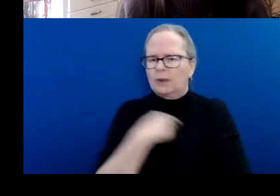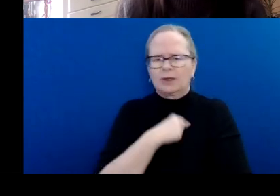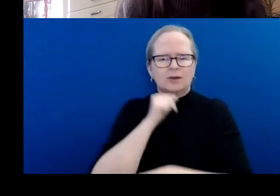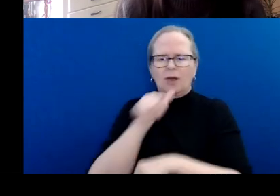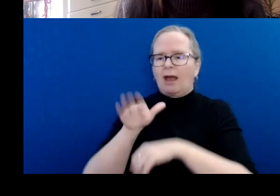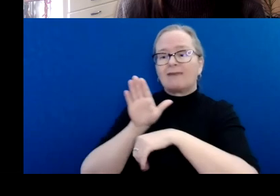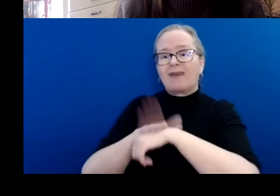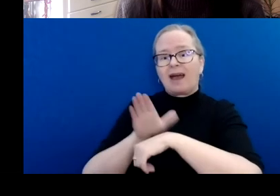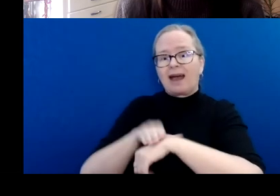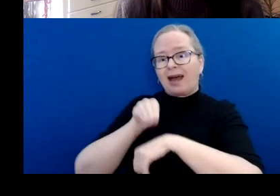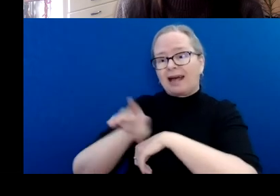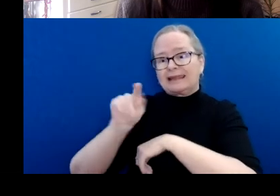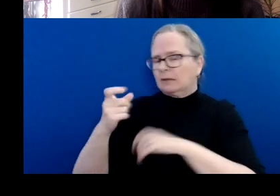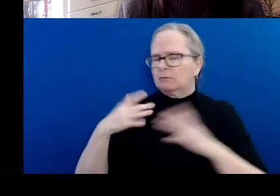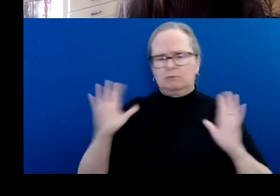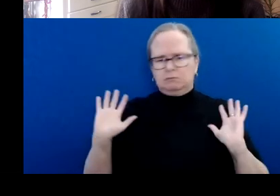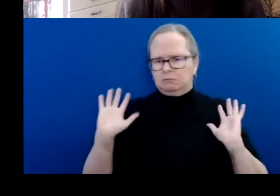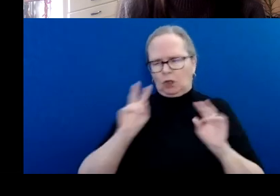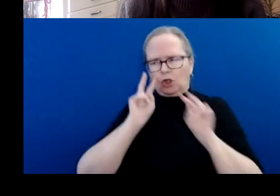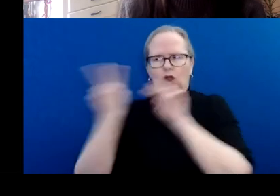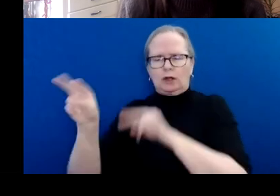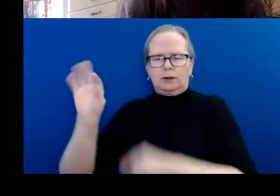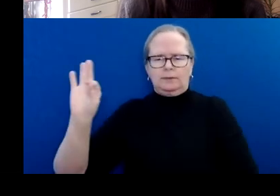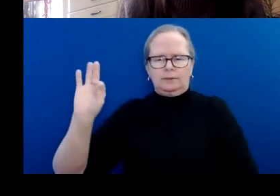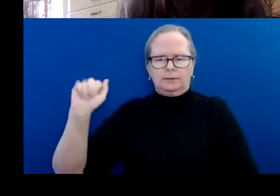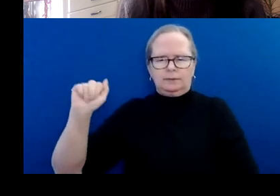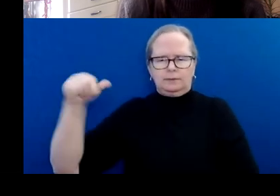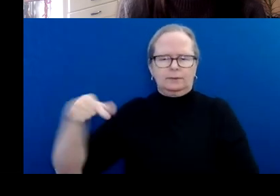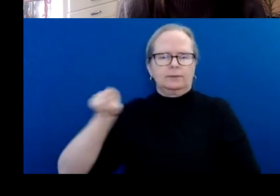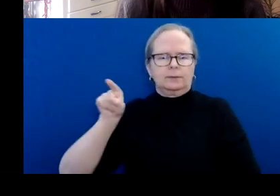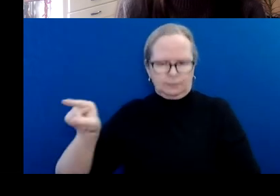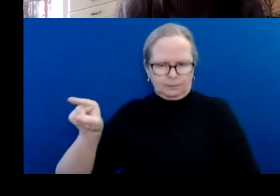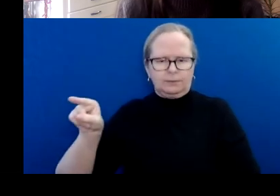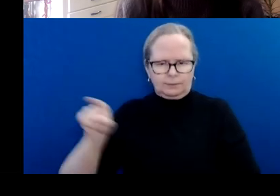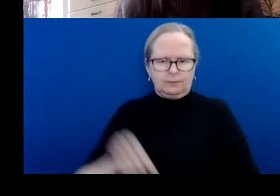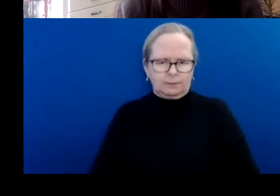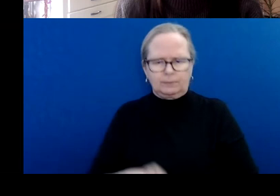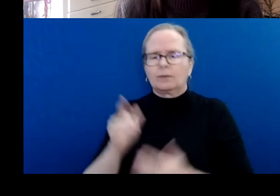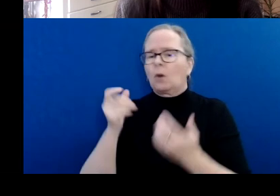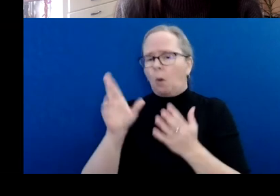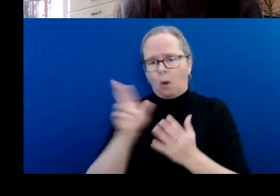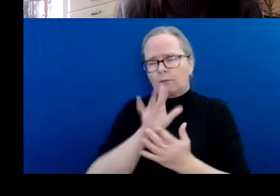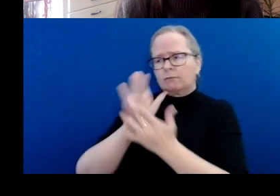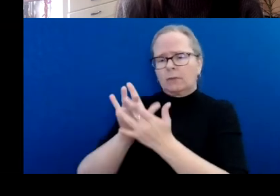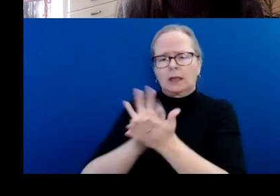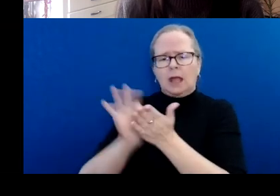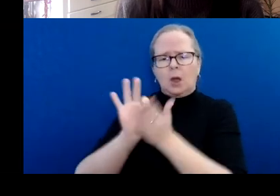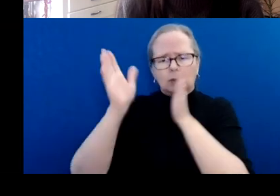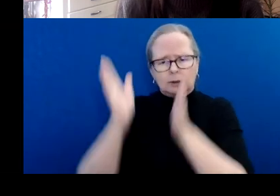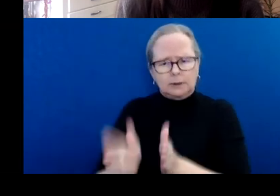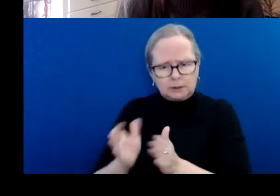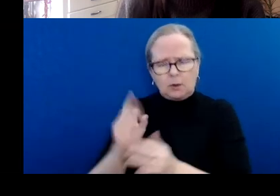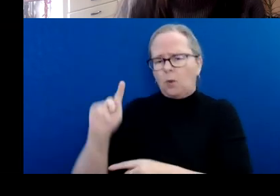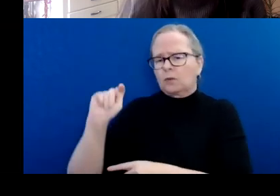We highly recommend that you consult a tax professional or an accountant when planning your grant applications and